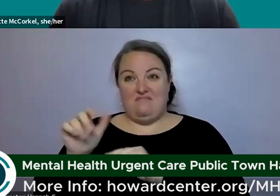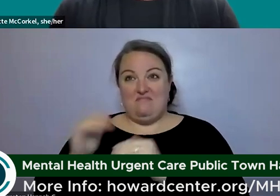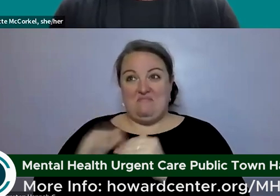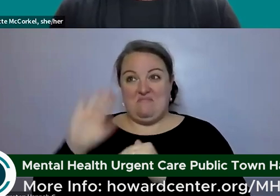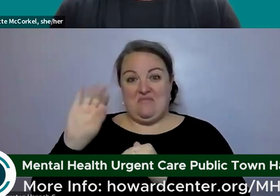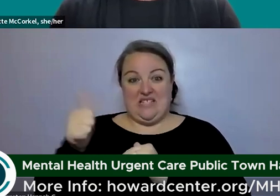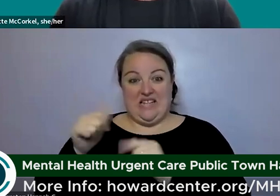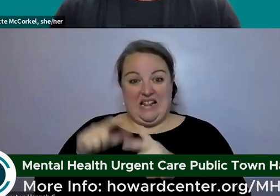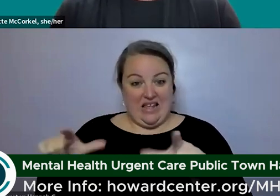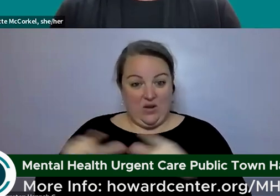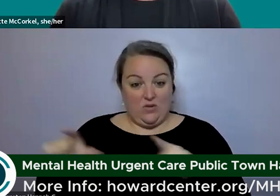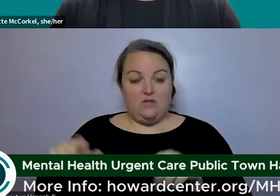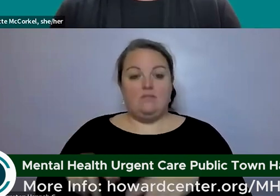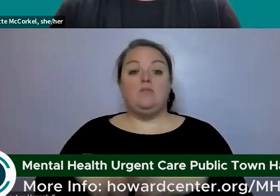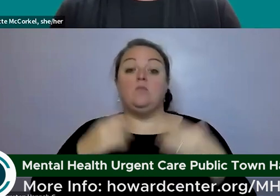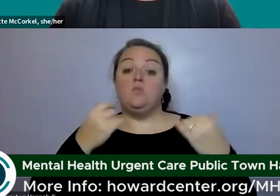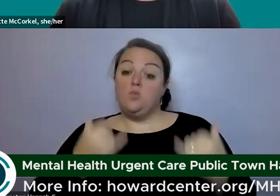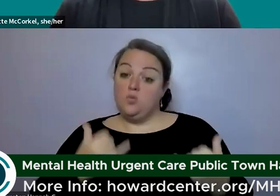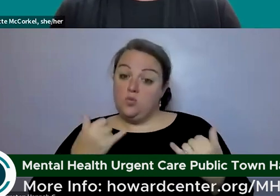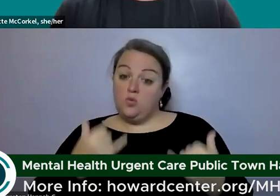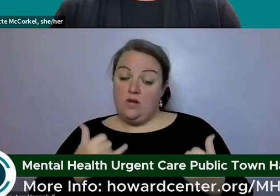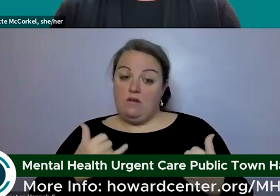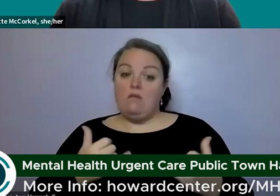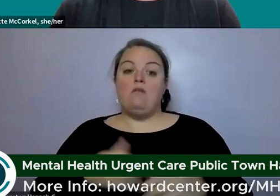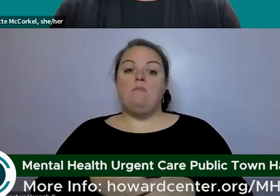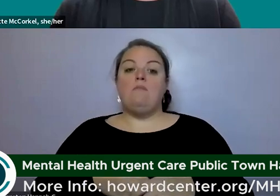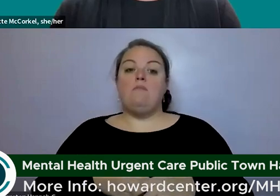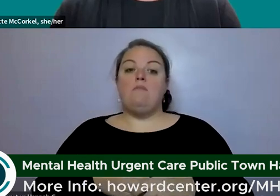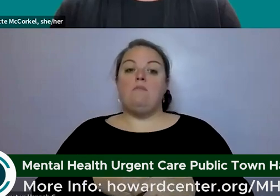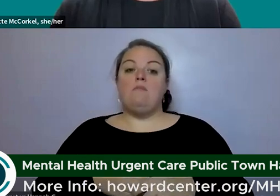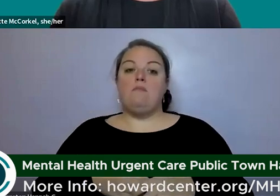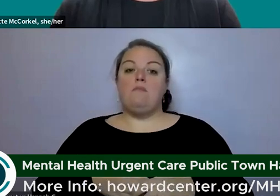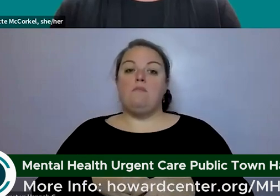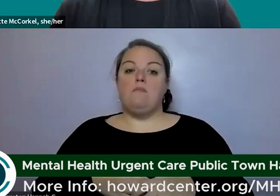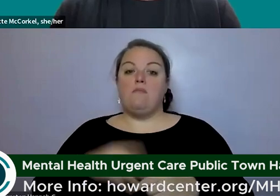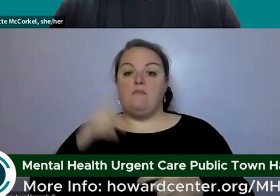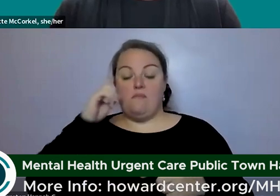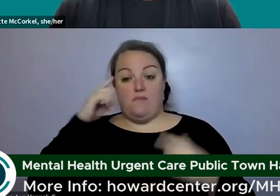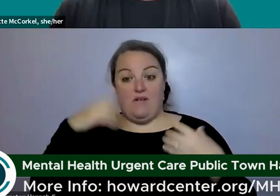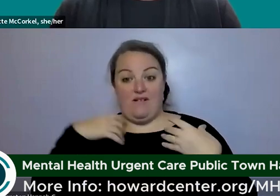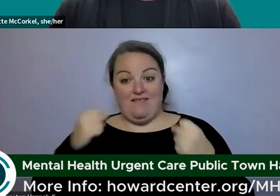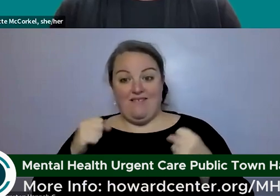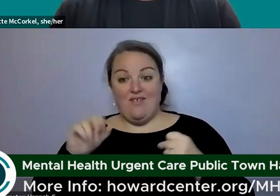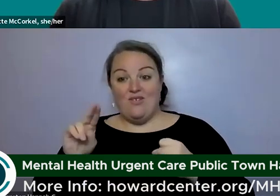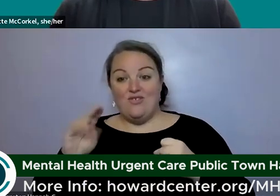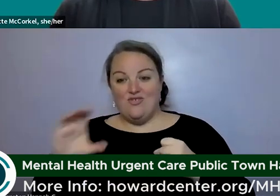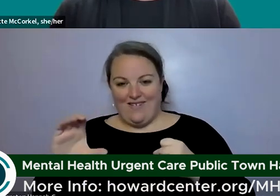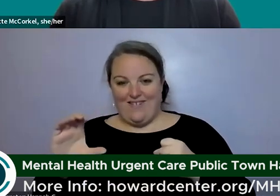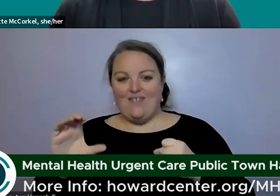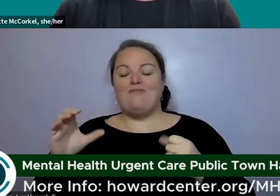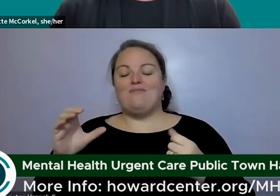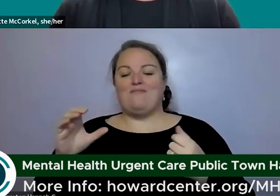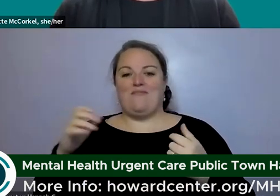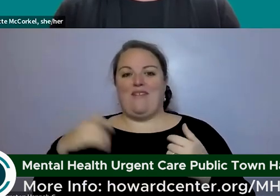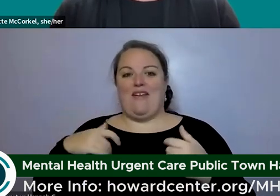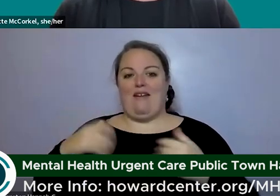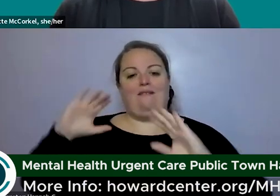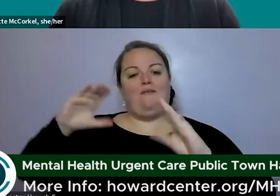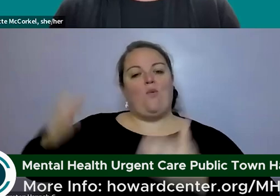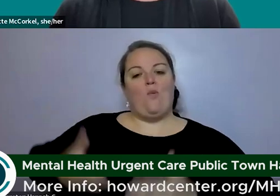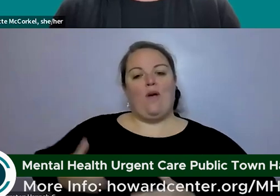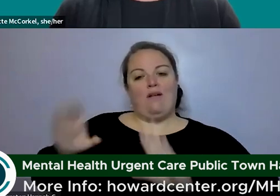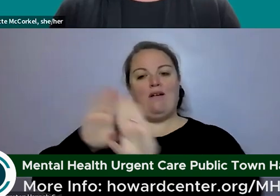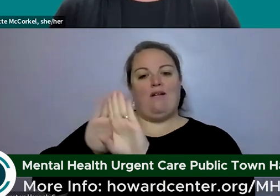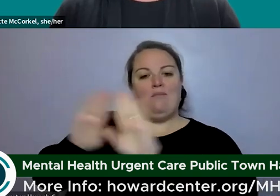and just today i was at mental health urgent care we have a welcome ball that